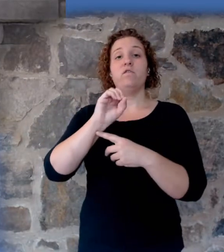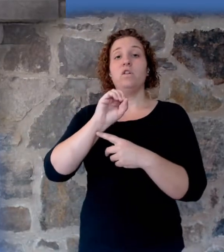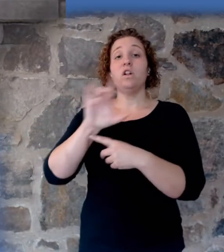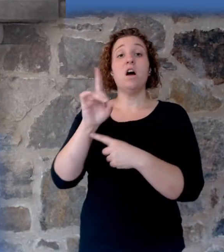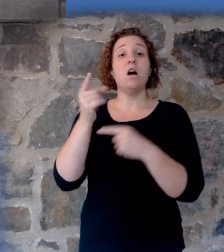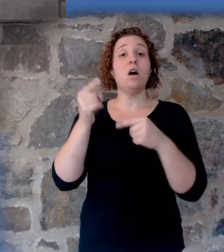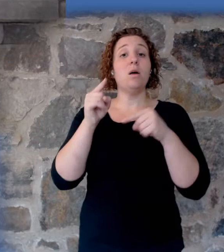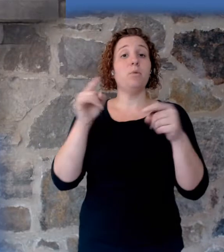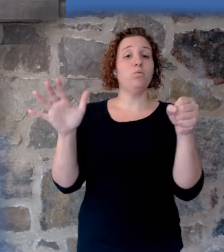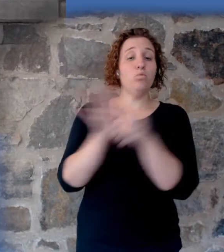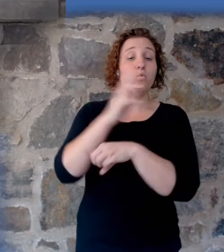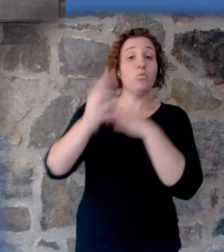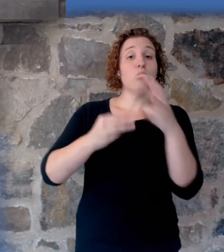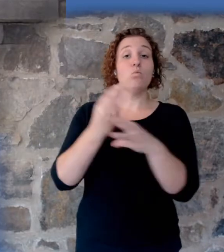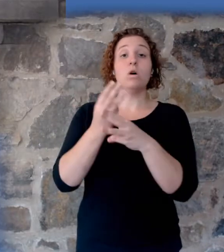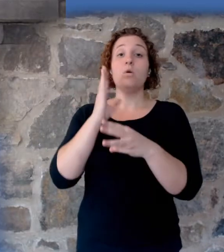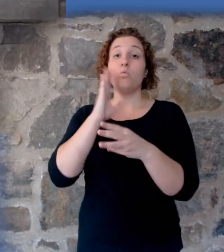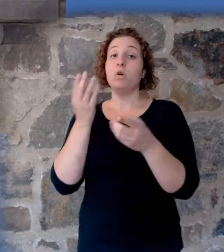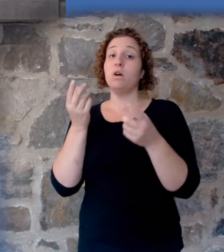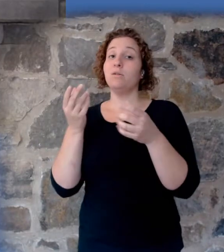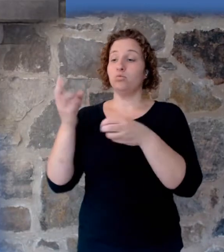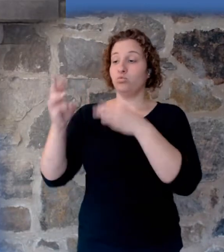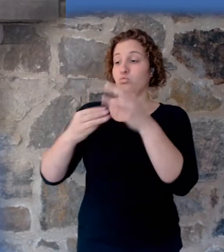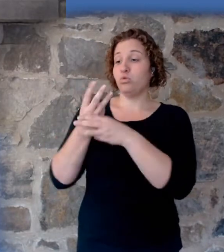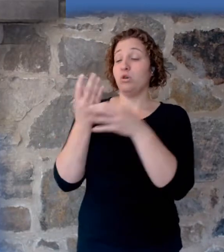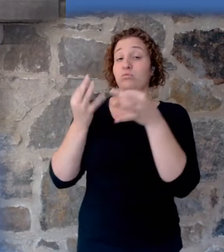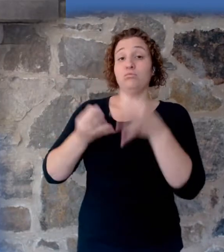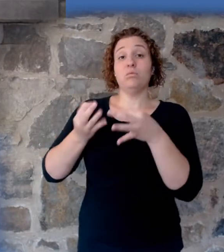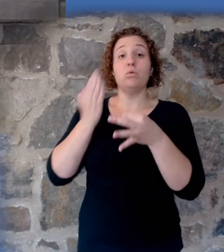be another judgment of God, this time with fire.